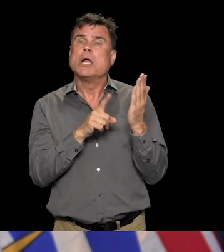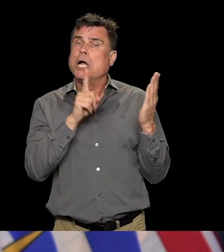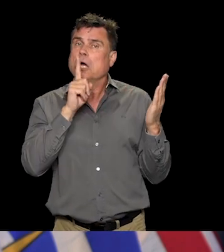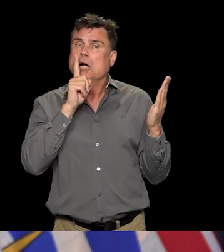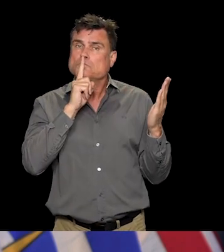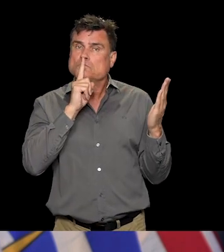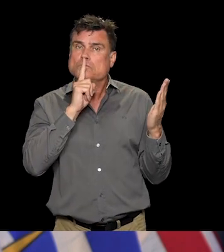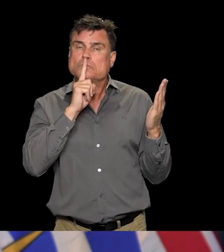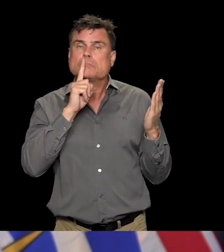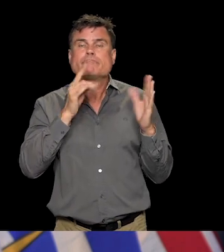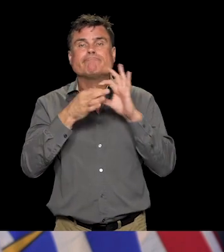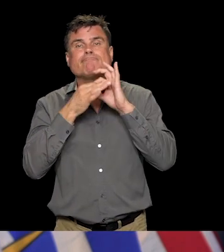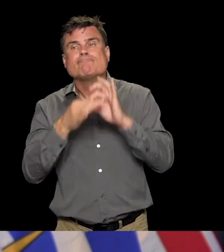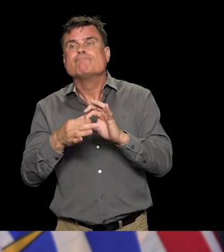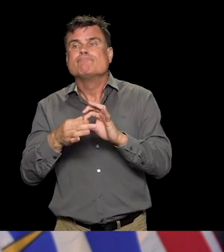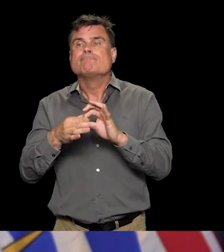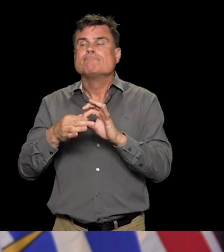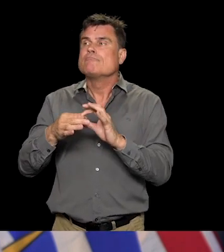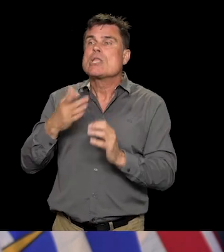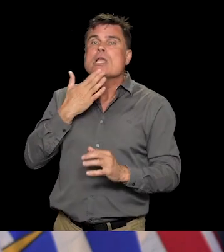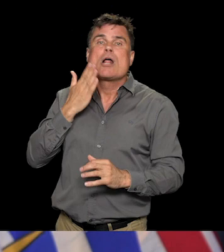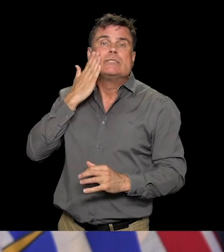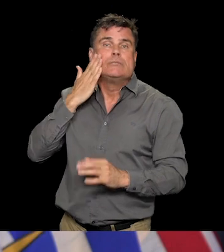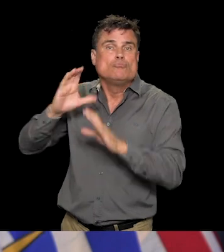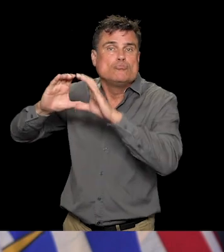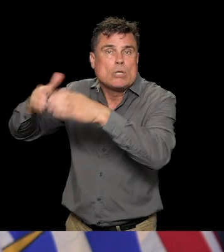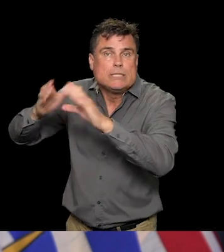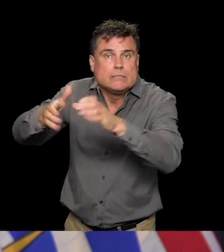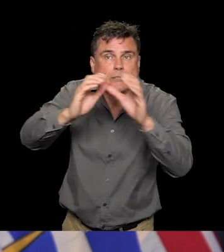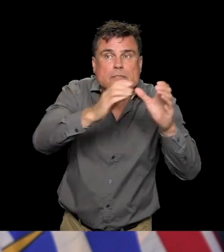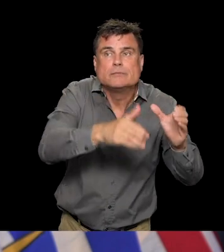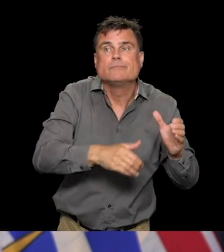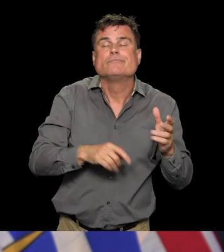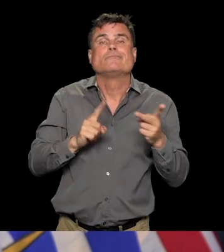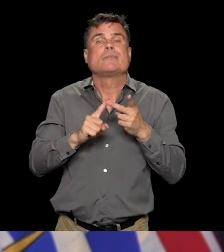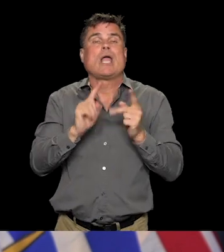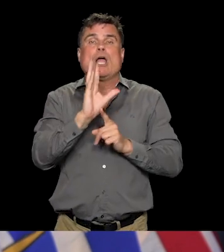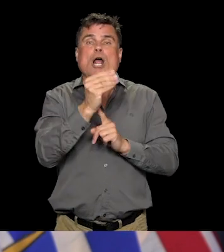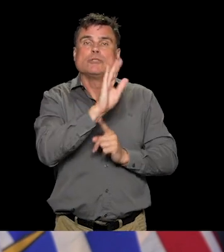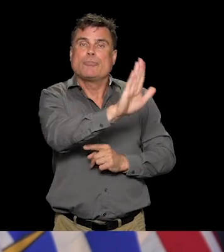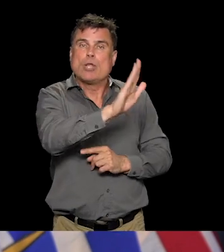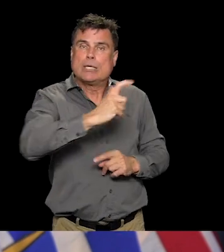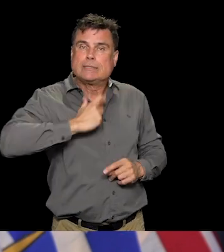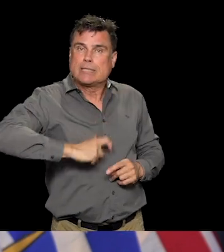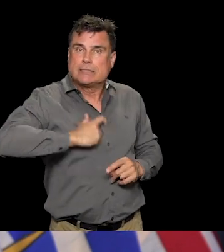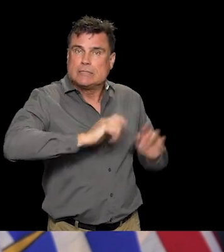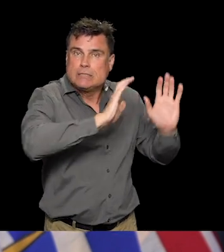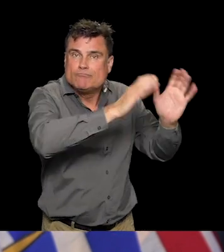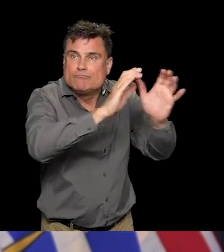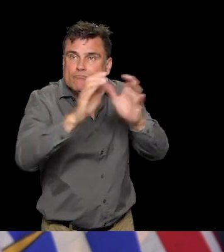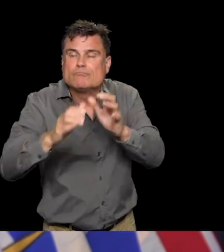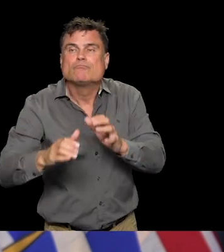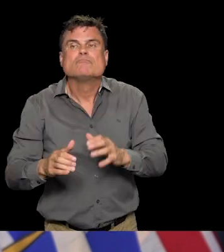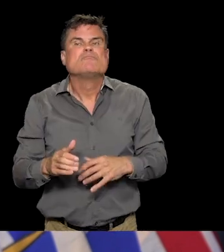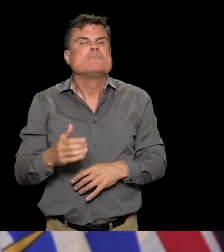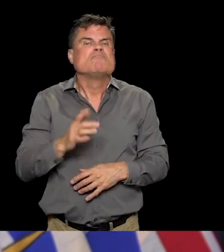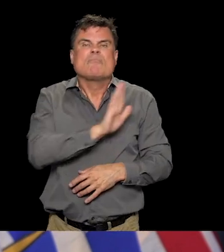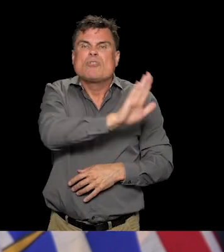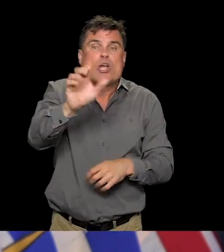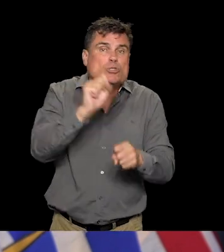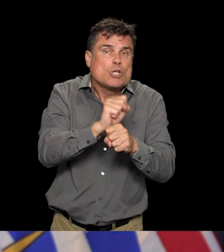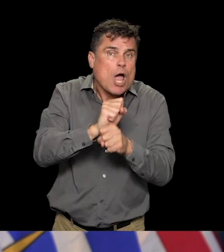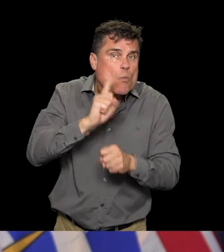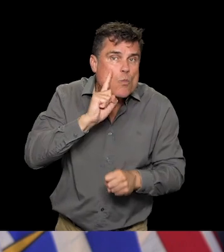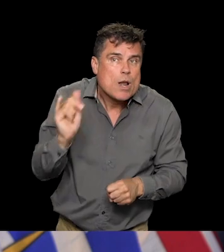by race or ethnicity or socioeconomic status or job in many cases. So that is something that